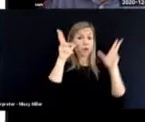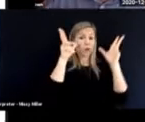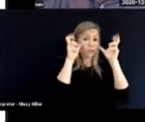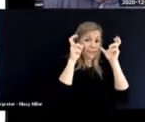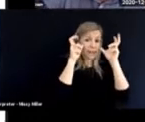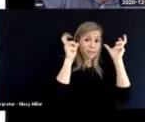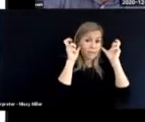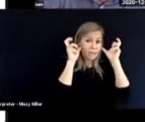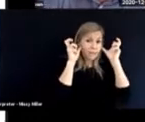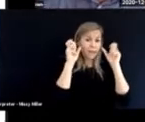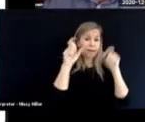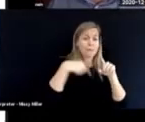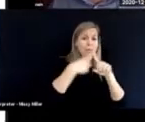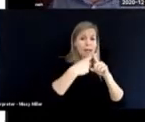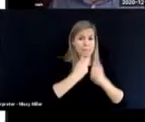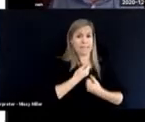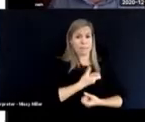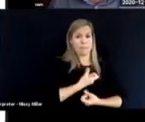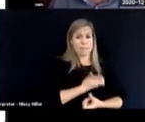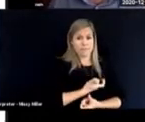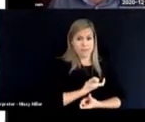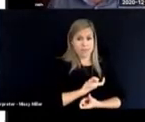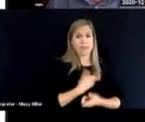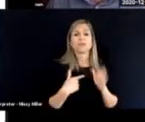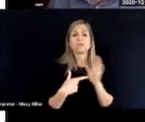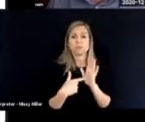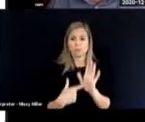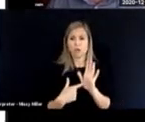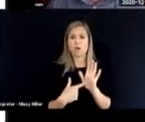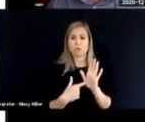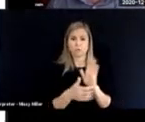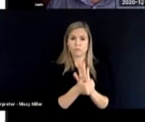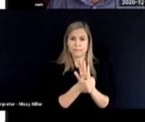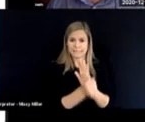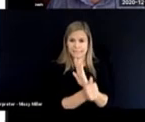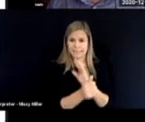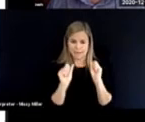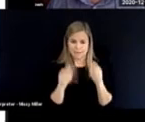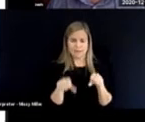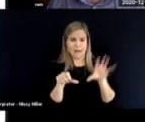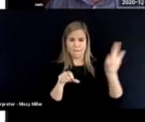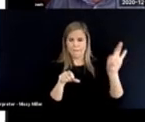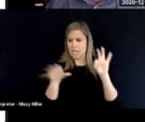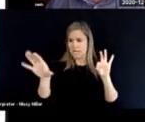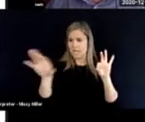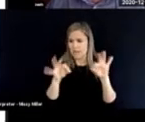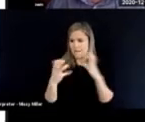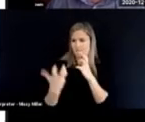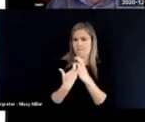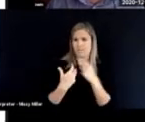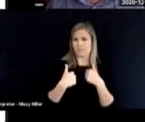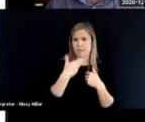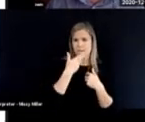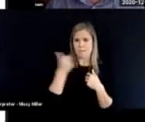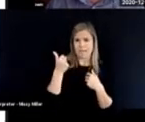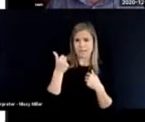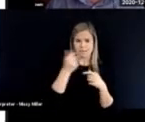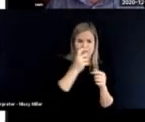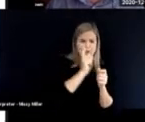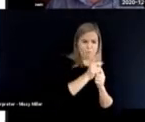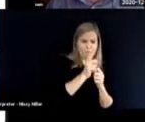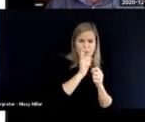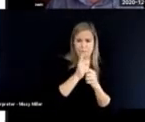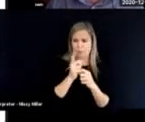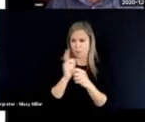Both receptively and expressively. Clearly show their skill at choosing what suits them best from